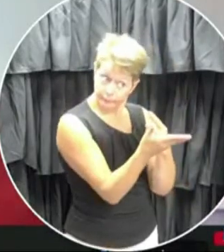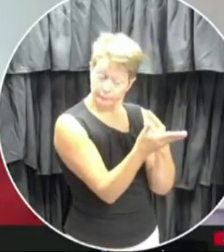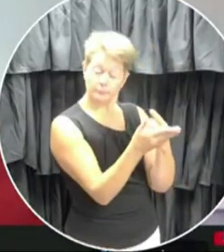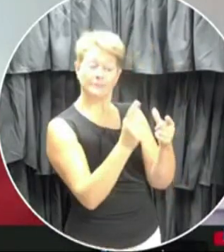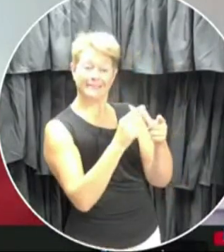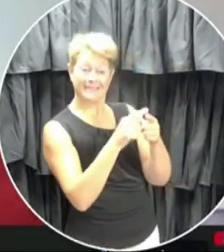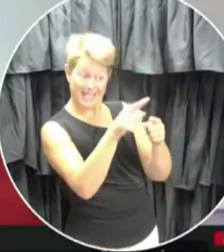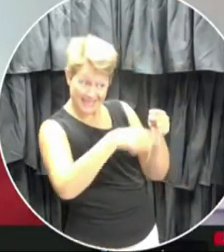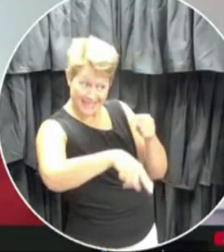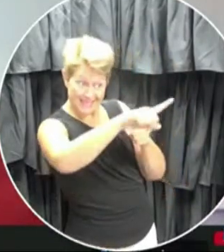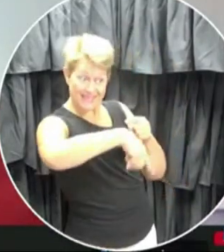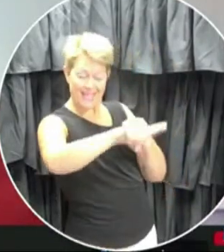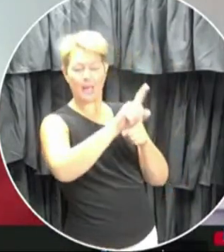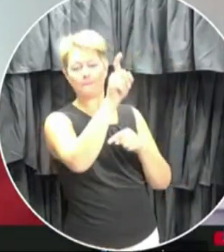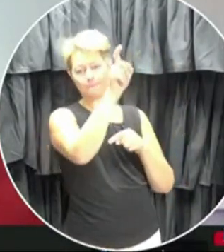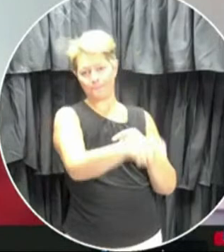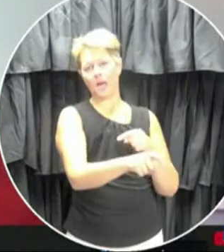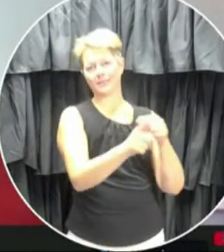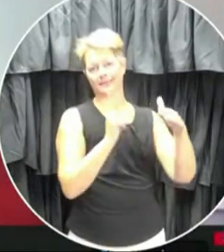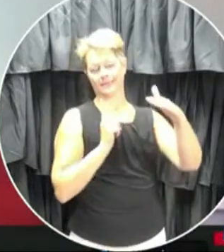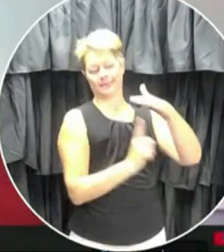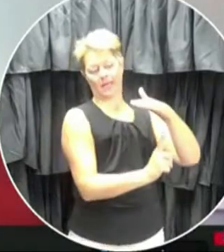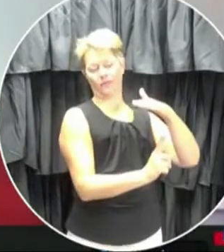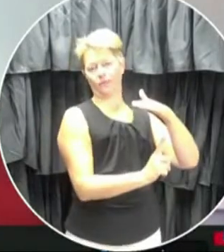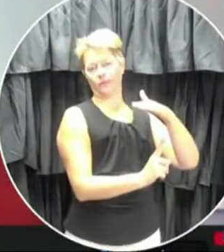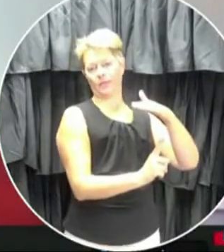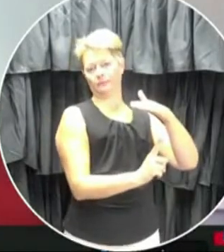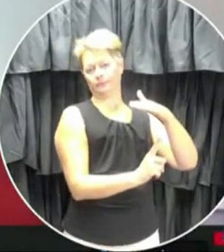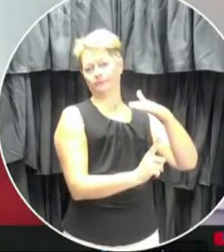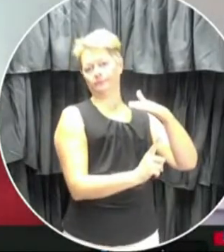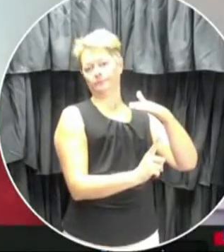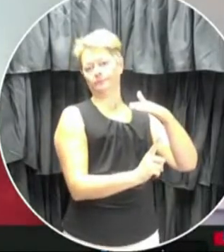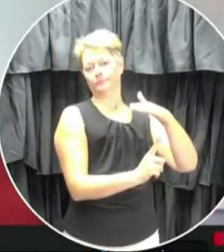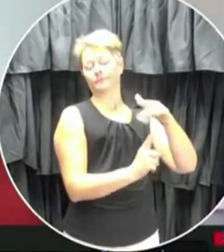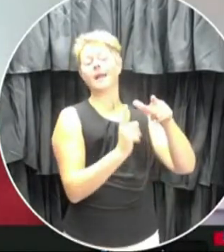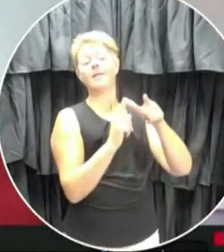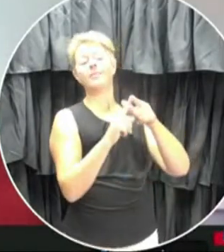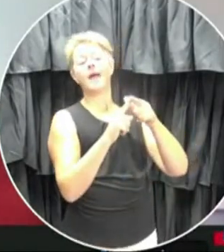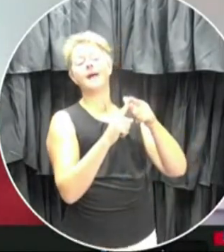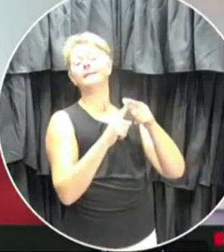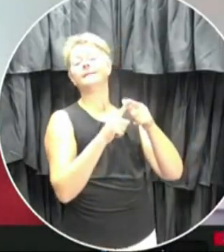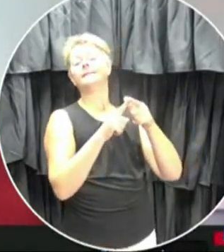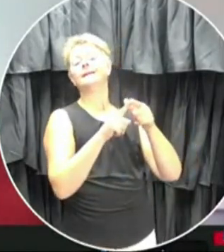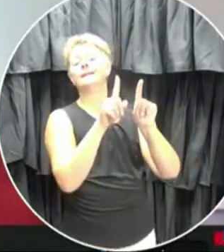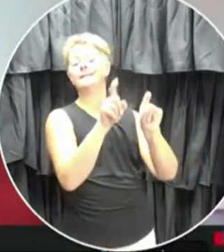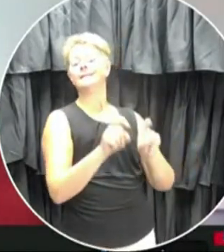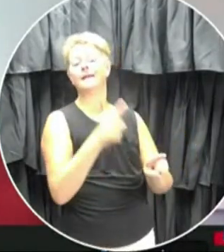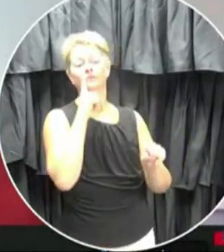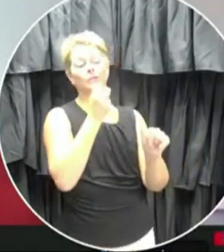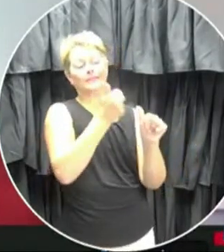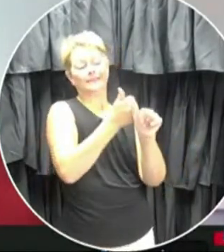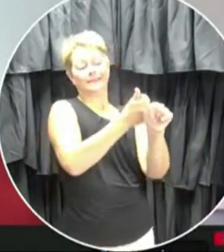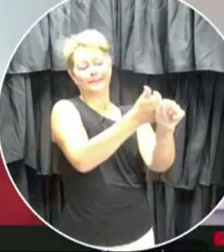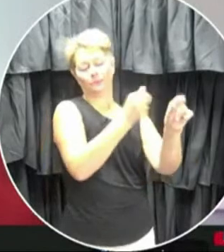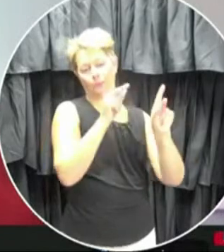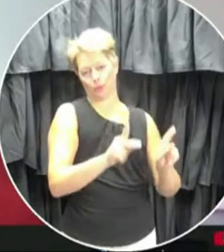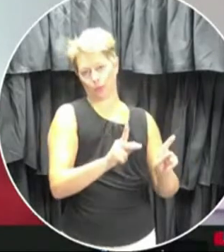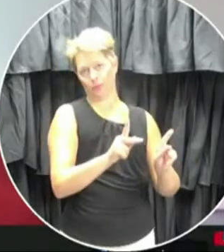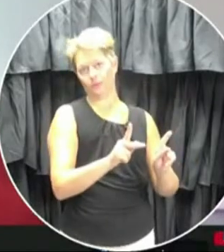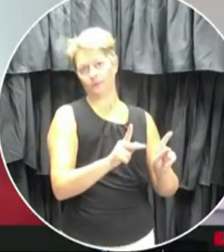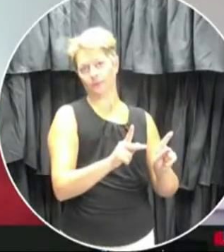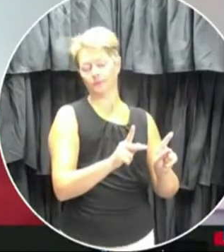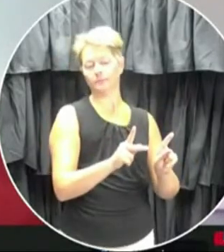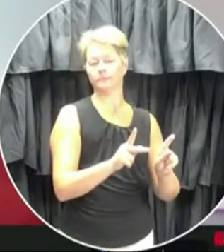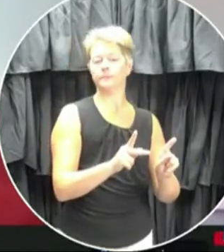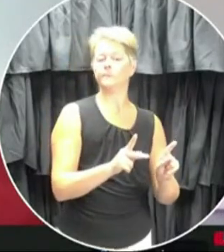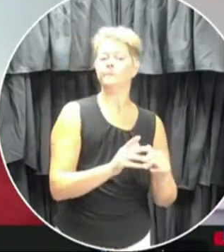those people will have to self-isolate and testing will be recommended for those people as well. How